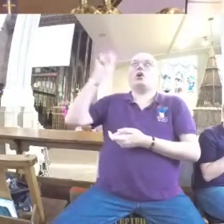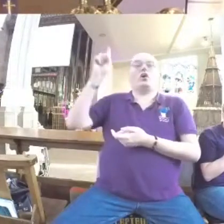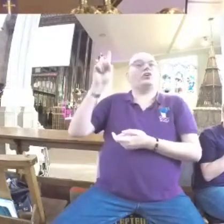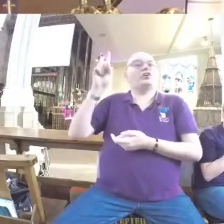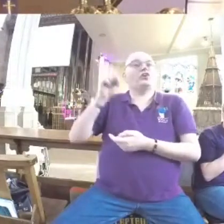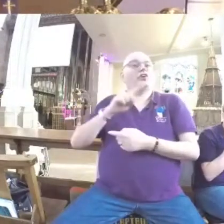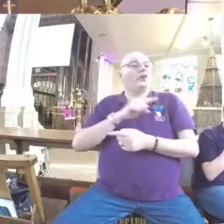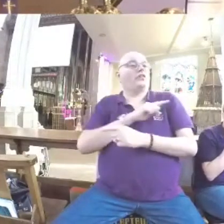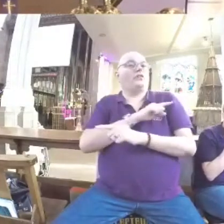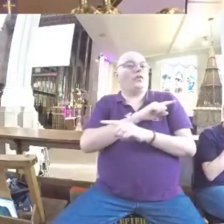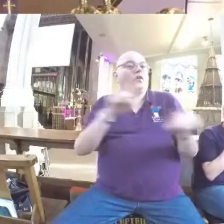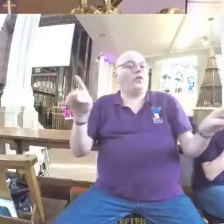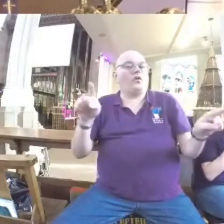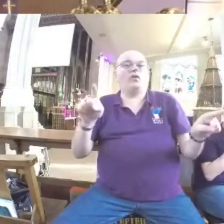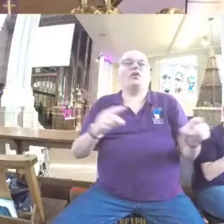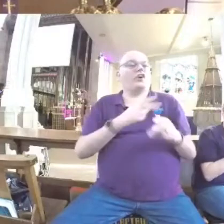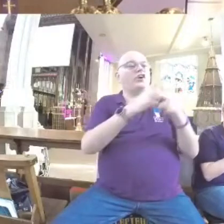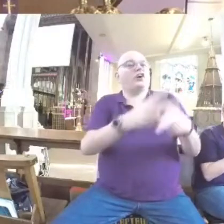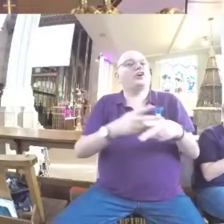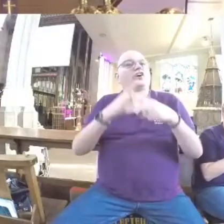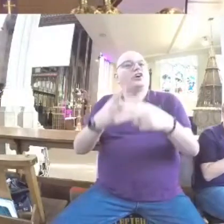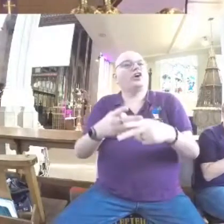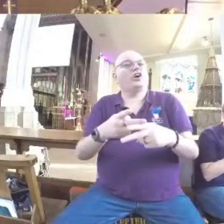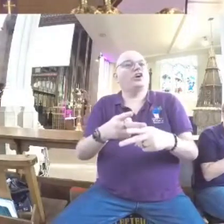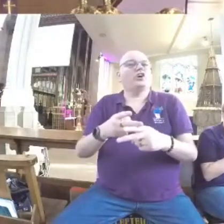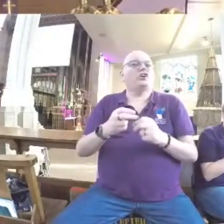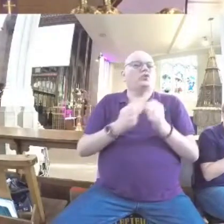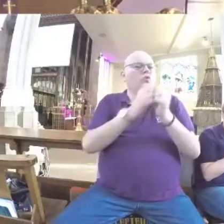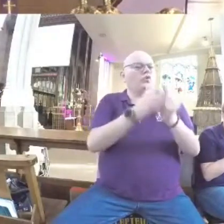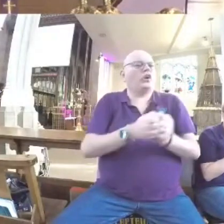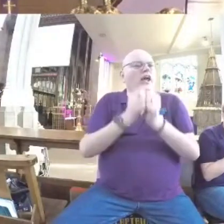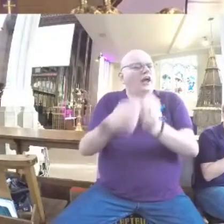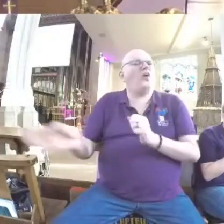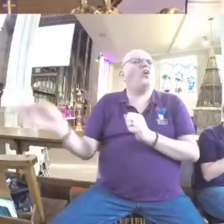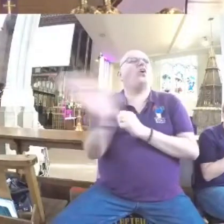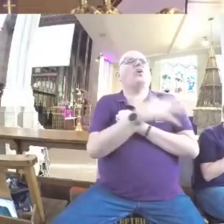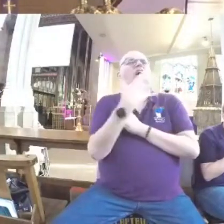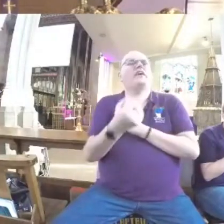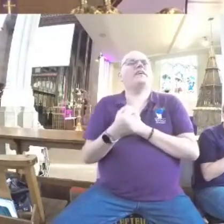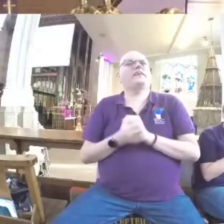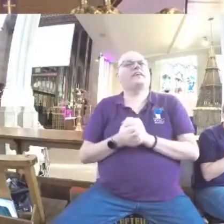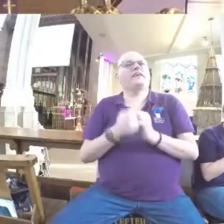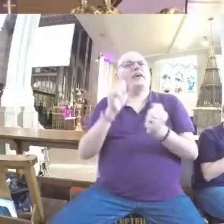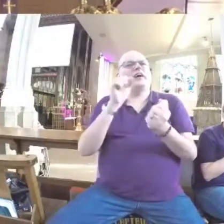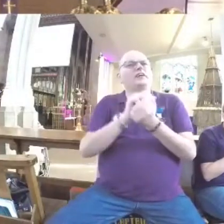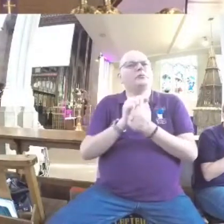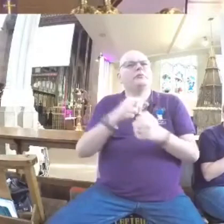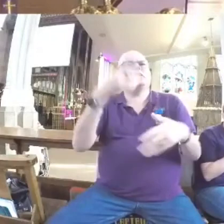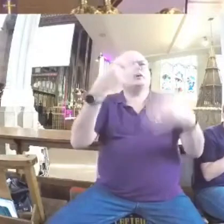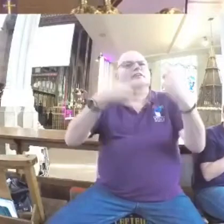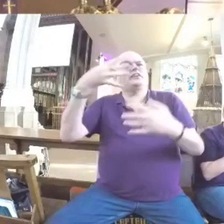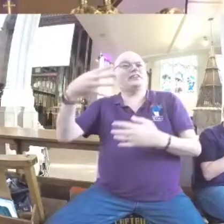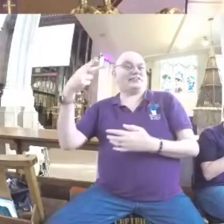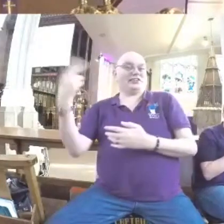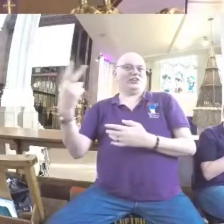care for outsiders, that no one is worthless to him. Do you remember the 1992 film Wayne's World?